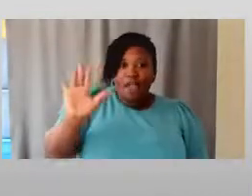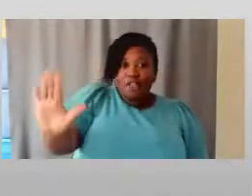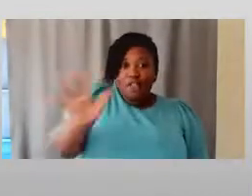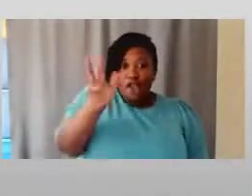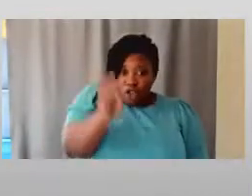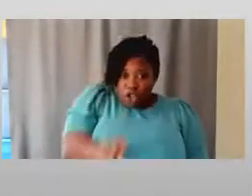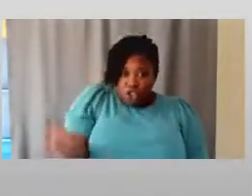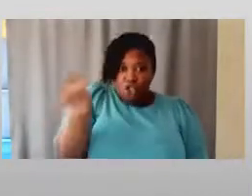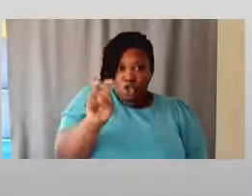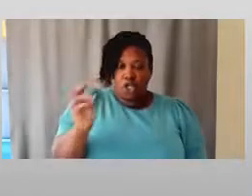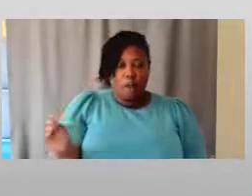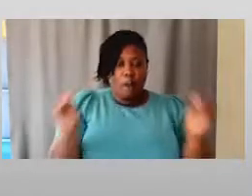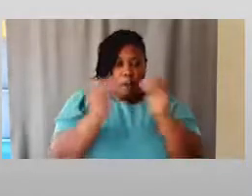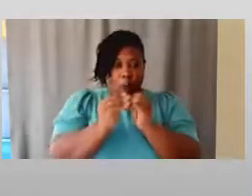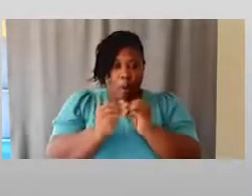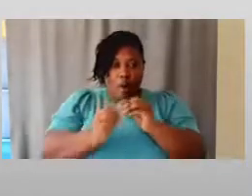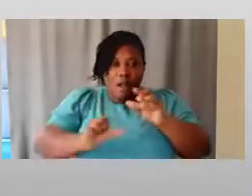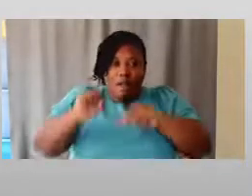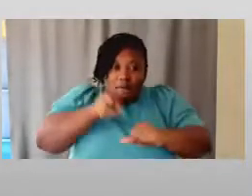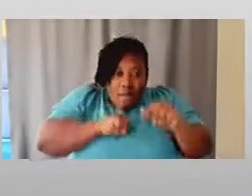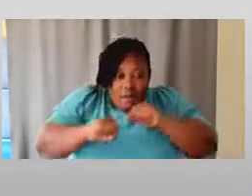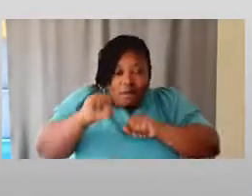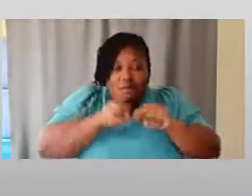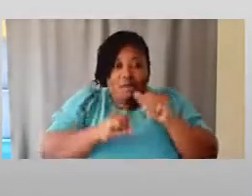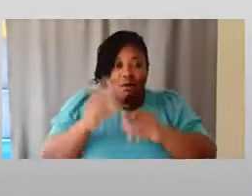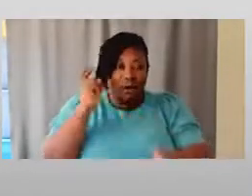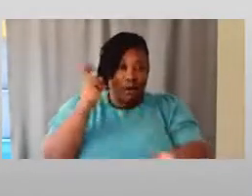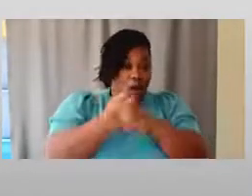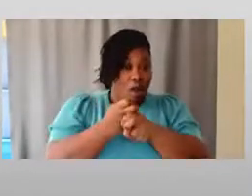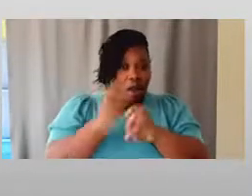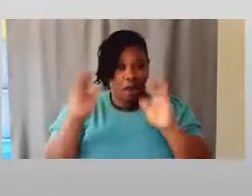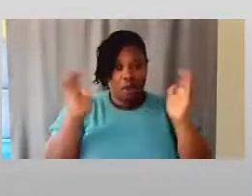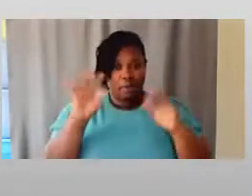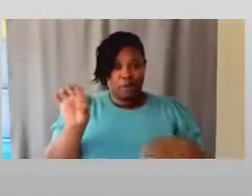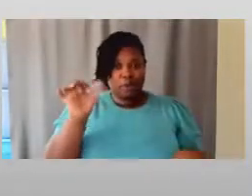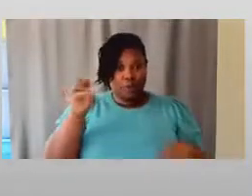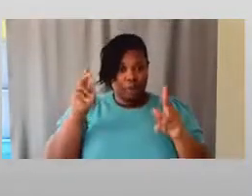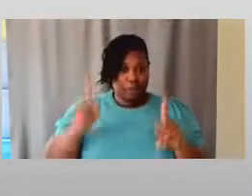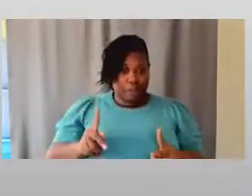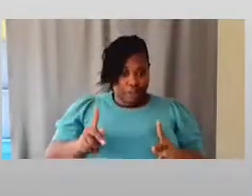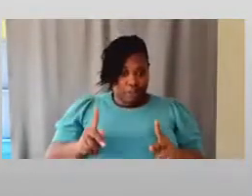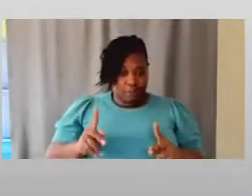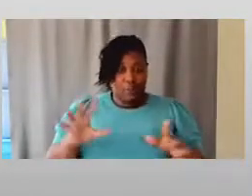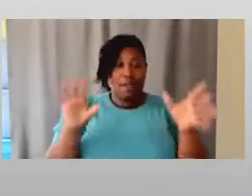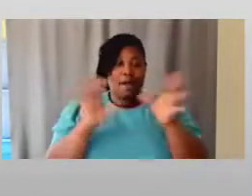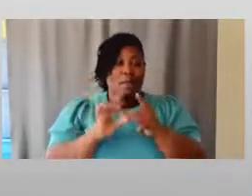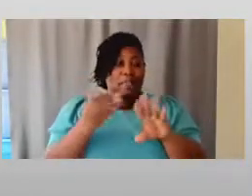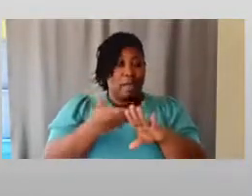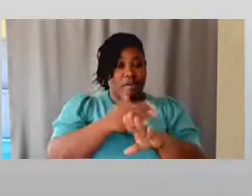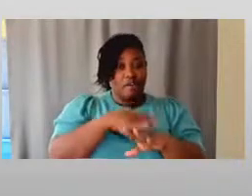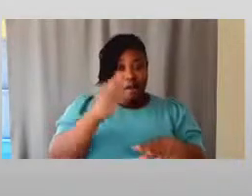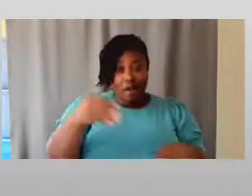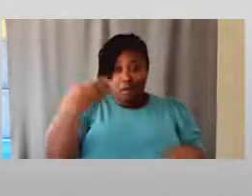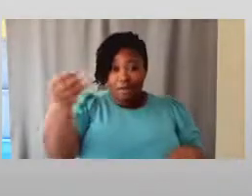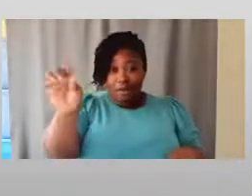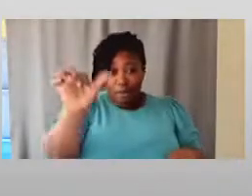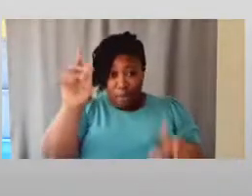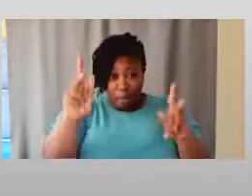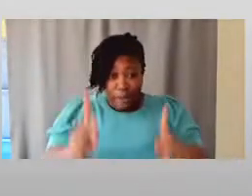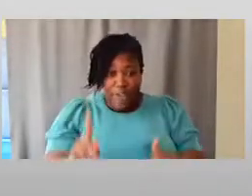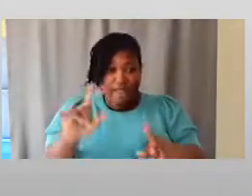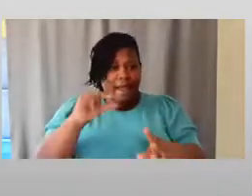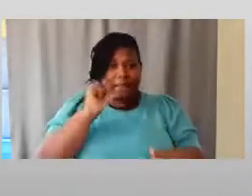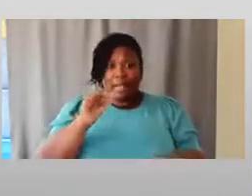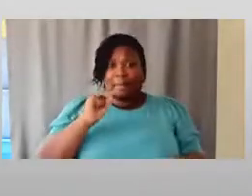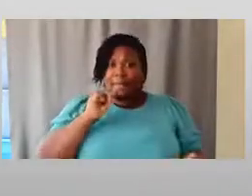be more arduous and more difficult than someone else's. Now, I will say before I pass it on that I am not being critical of that